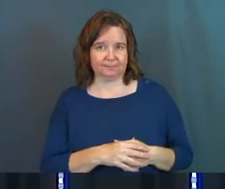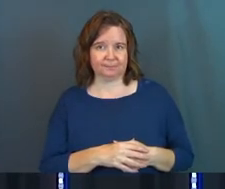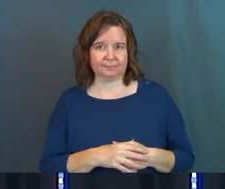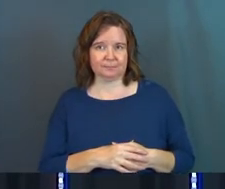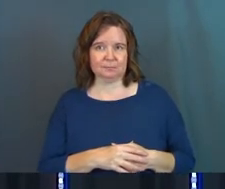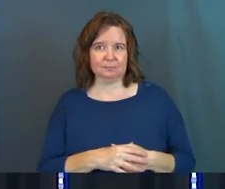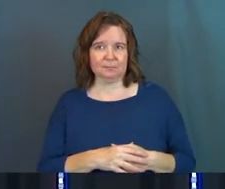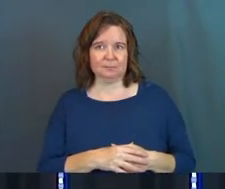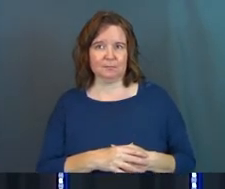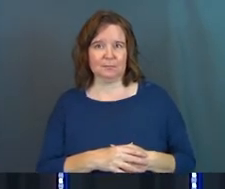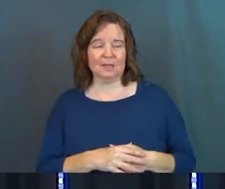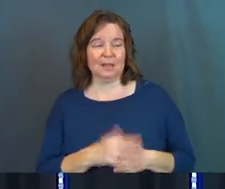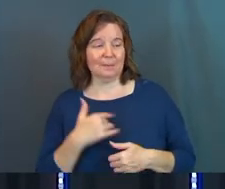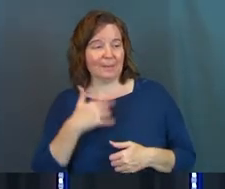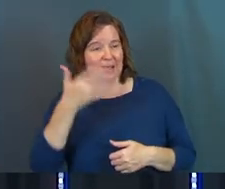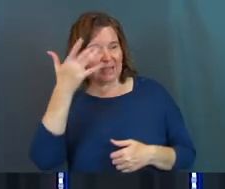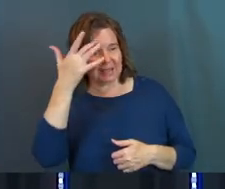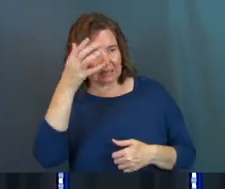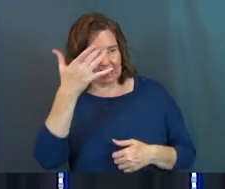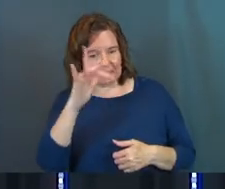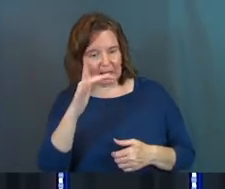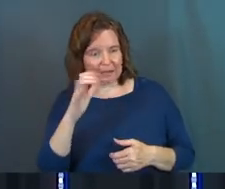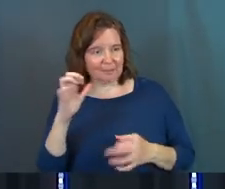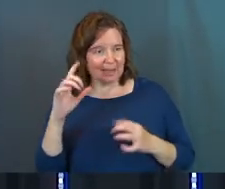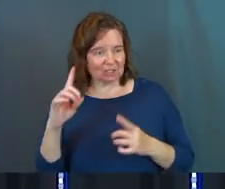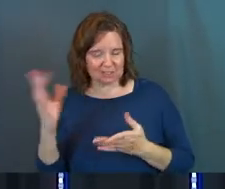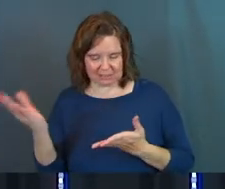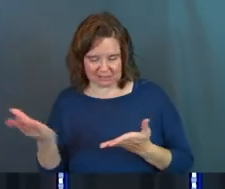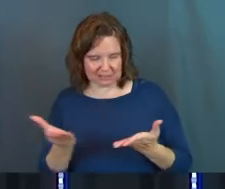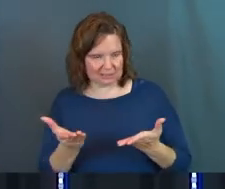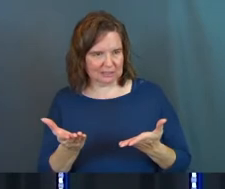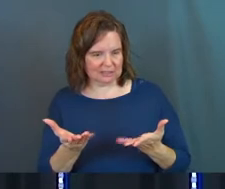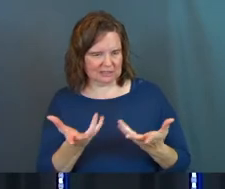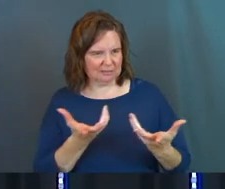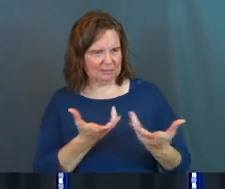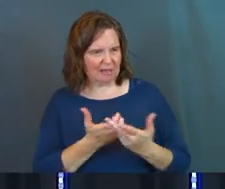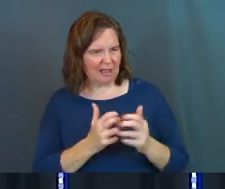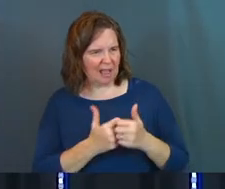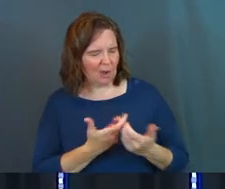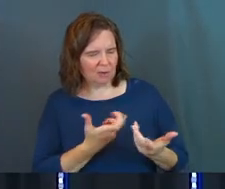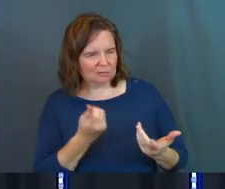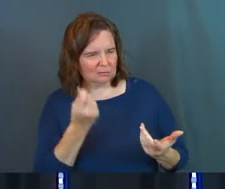I'm not going to bring my intellect to you. I'm not going to bring my education to you. How can this be?